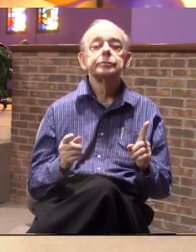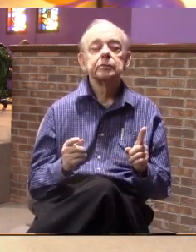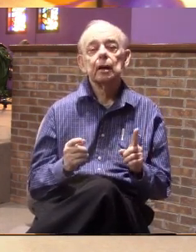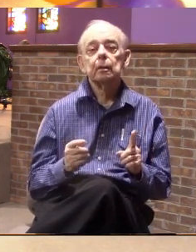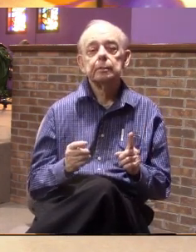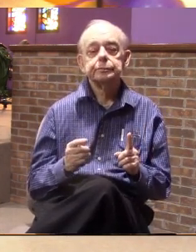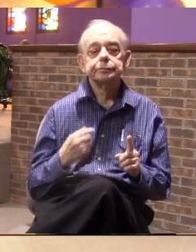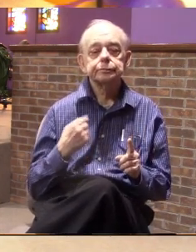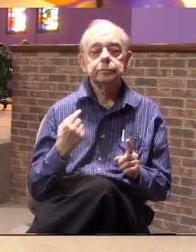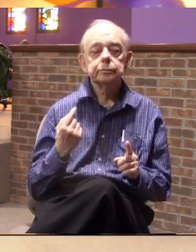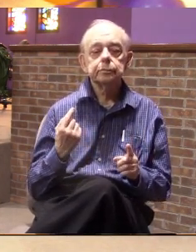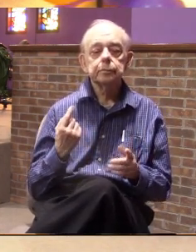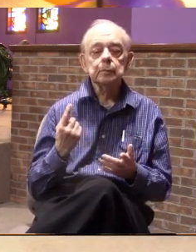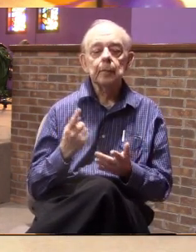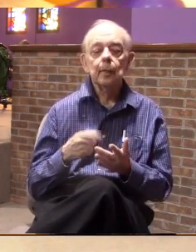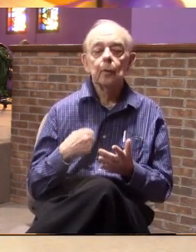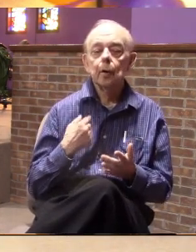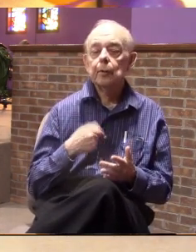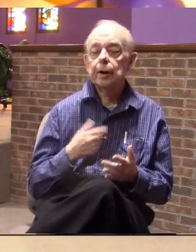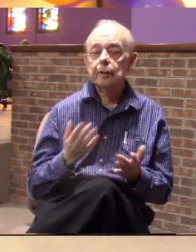But what we're here for,